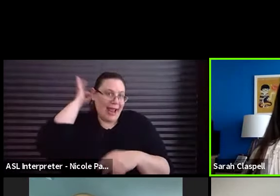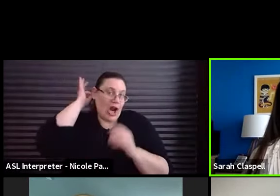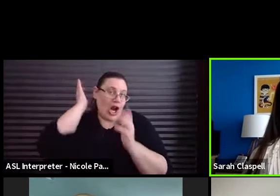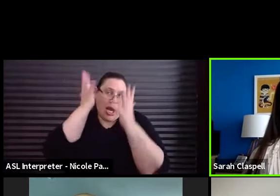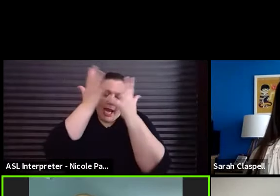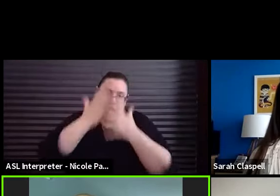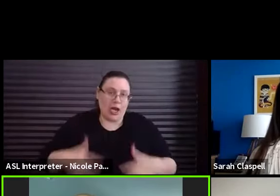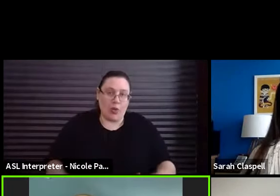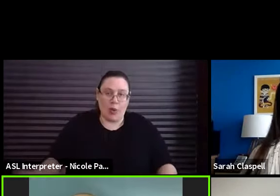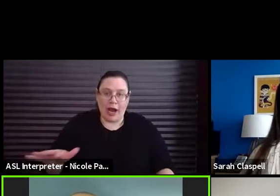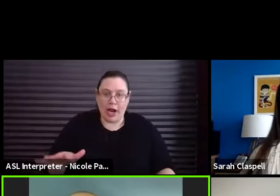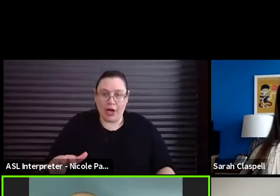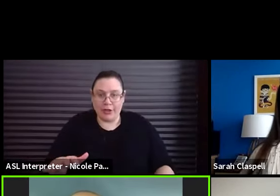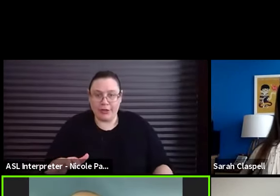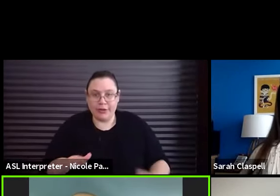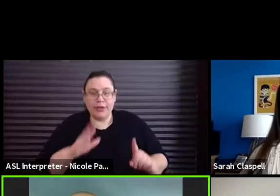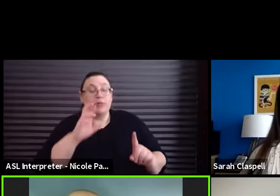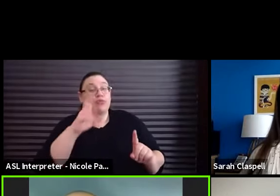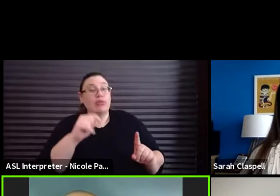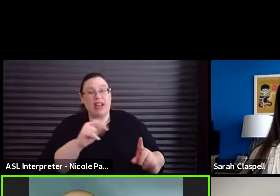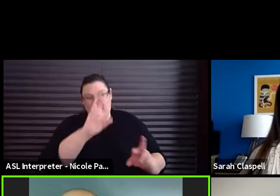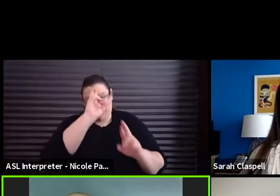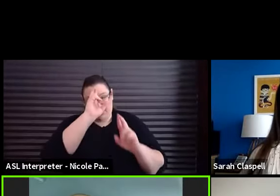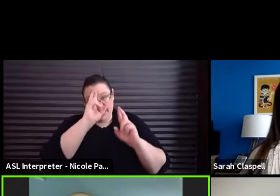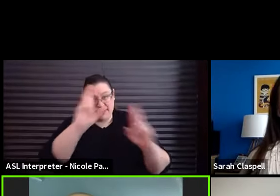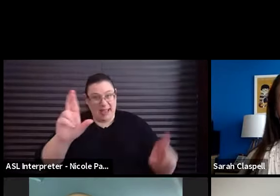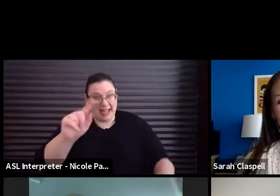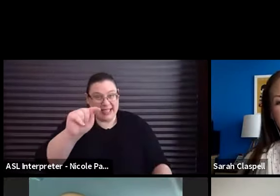She respects the hell out of Teen Wolf.